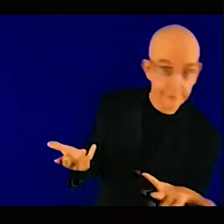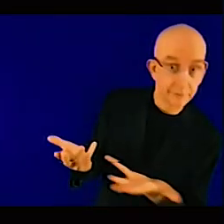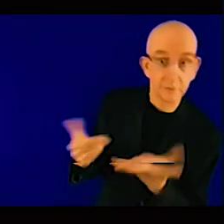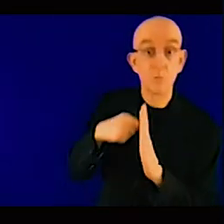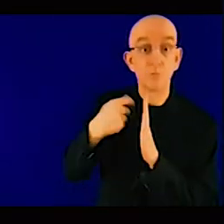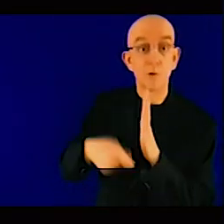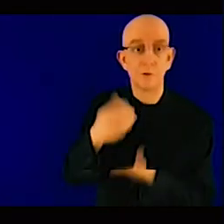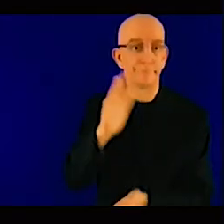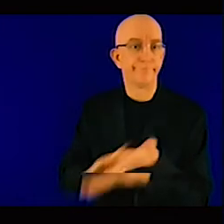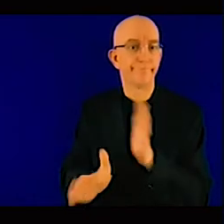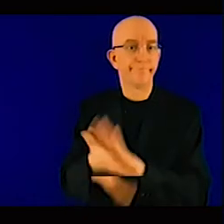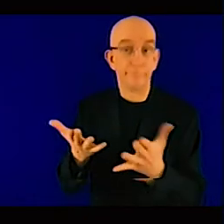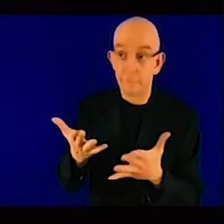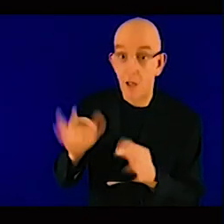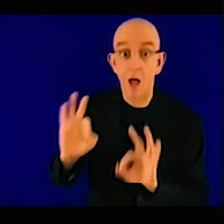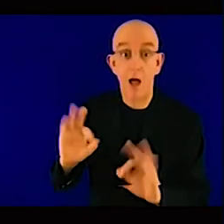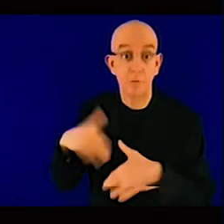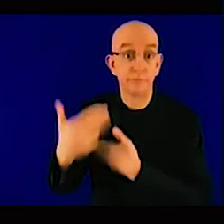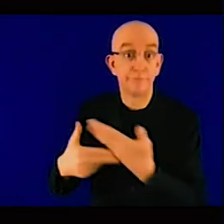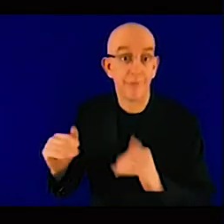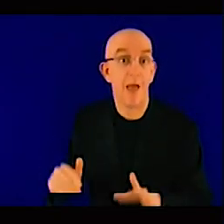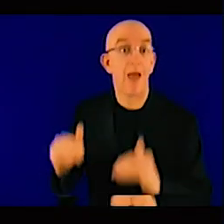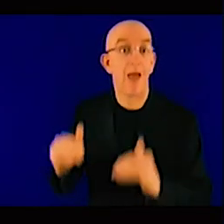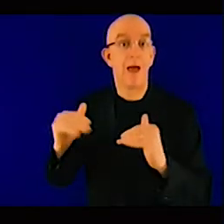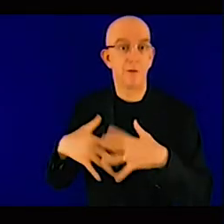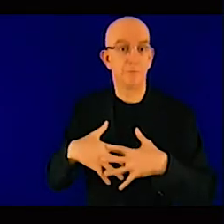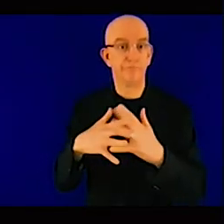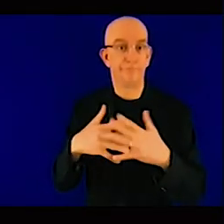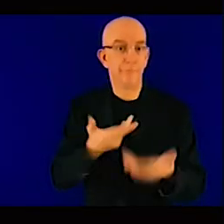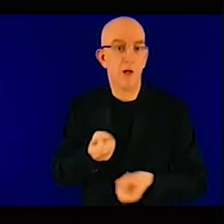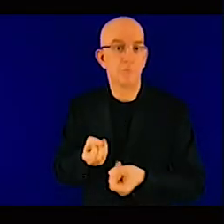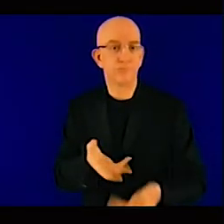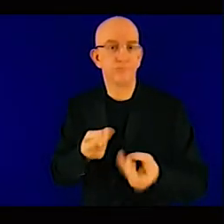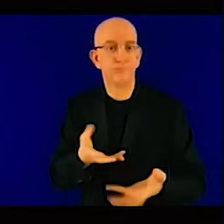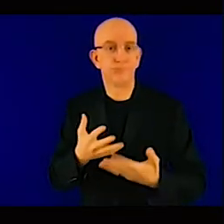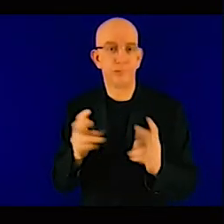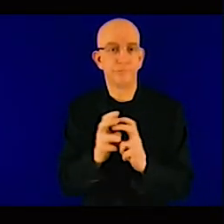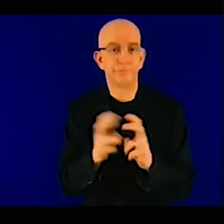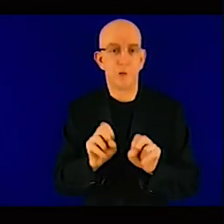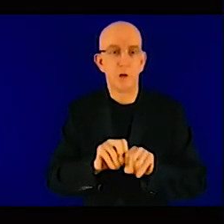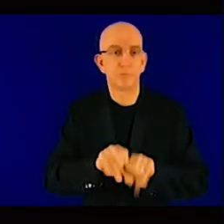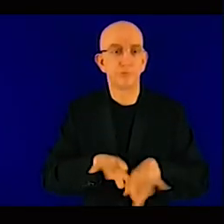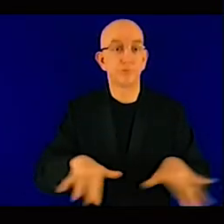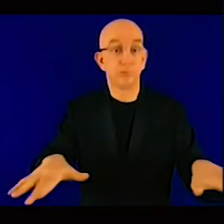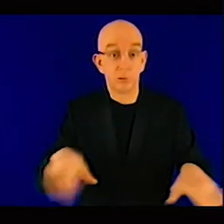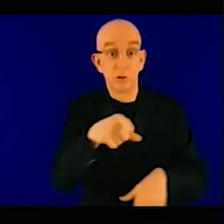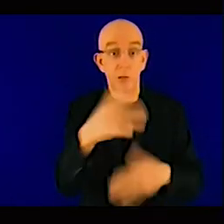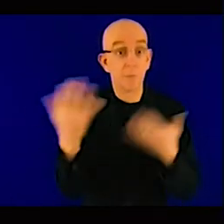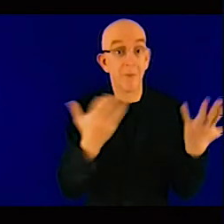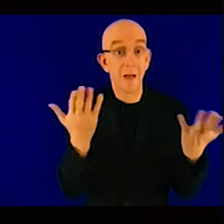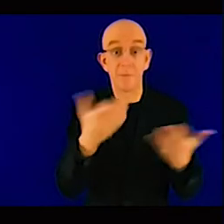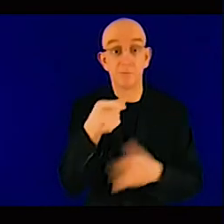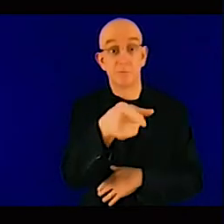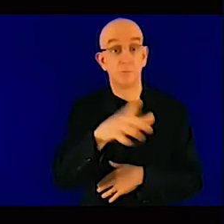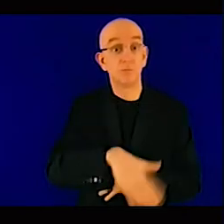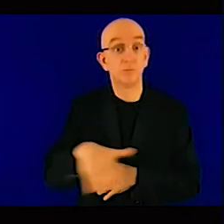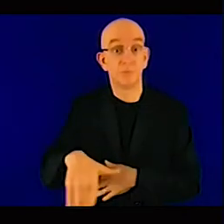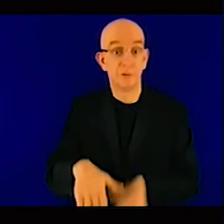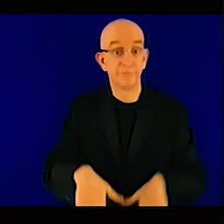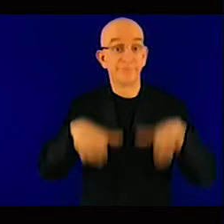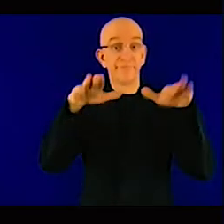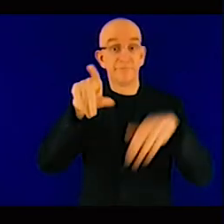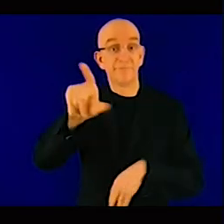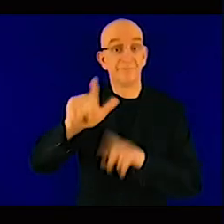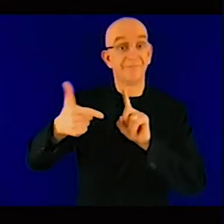project in that took 13 years from when it started to when it actually started to generate power so